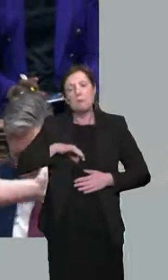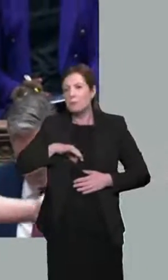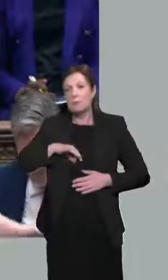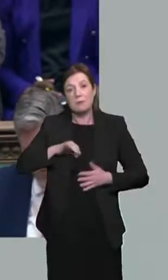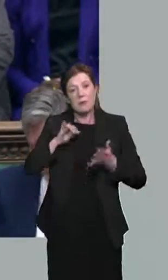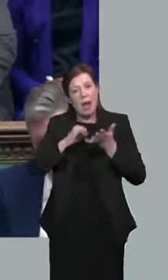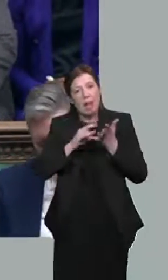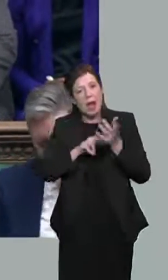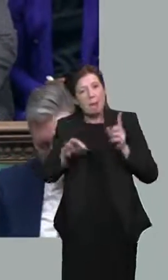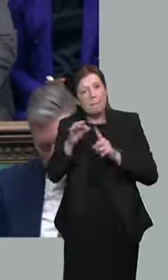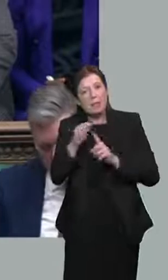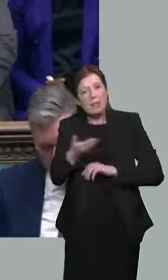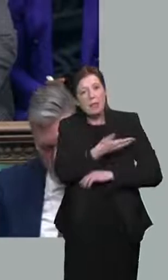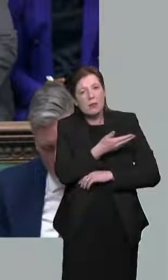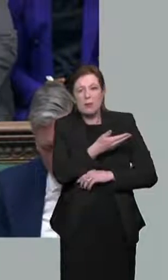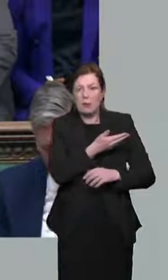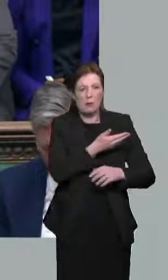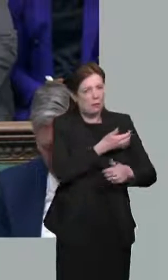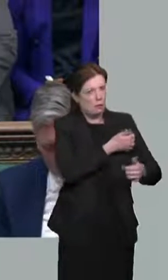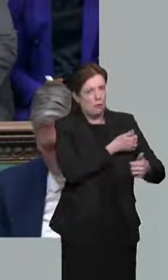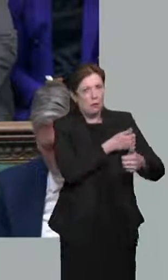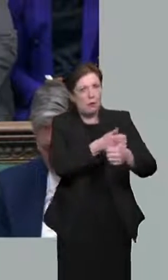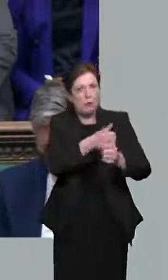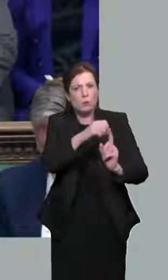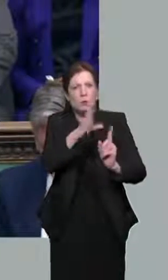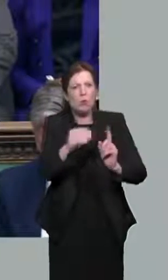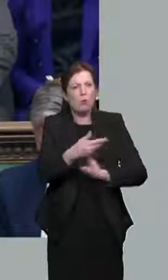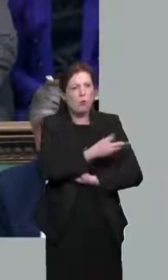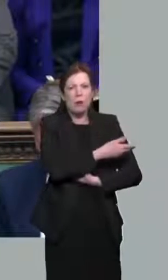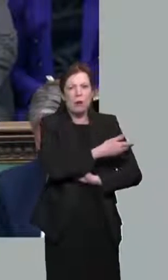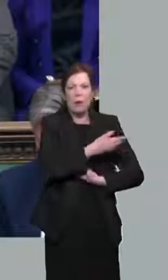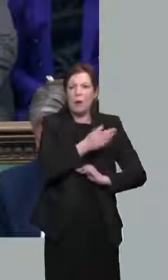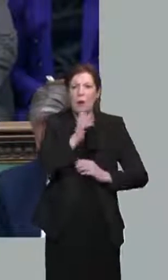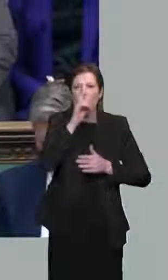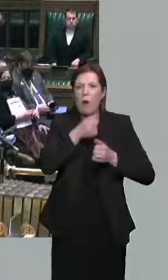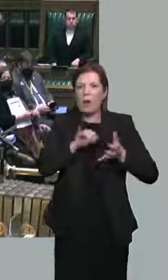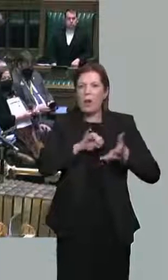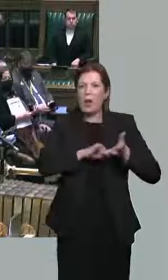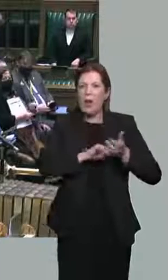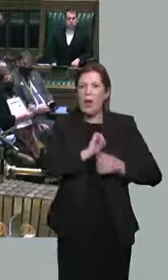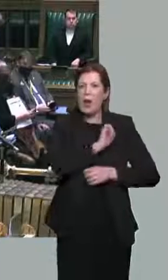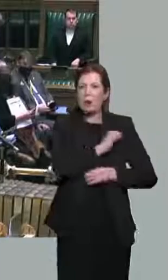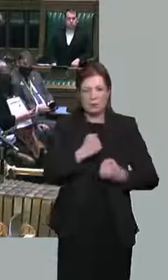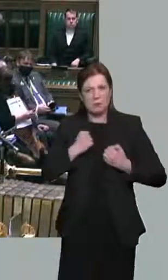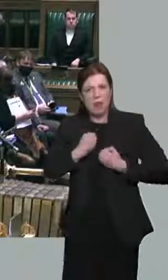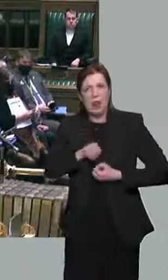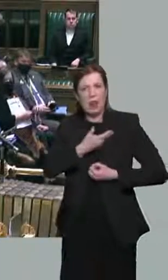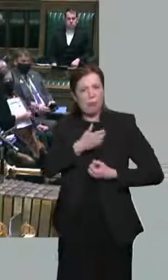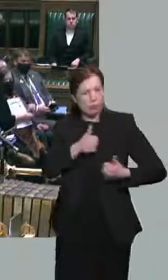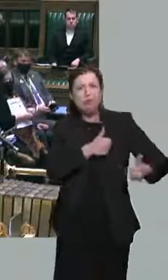the SNP have joined the Tories in wanting to shield oil and gas producers from Labour's progressive measures.